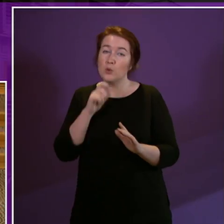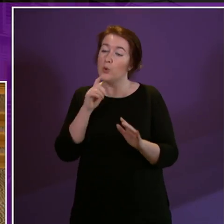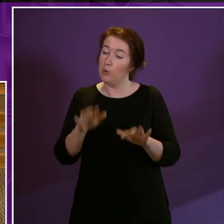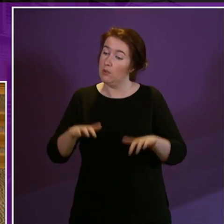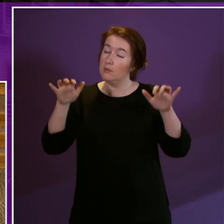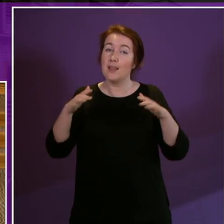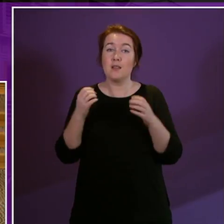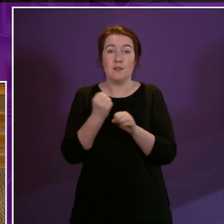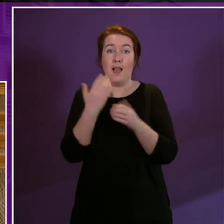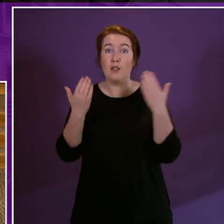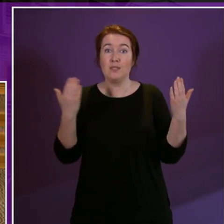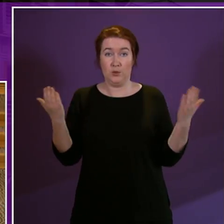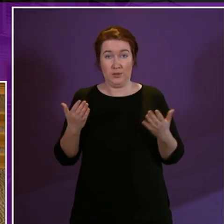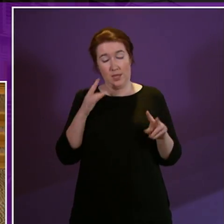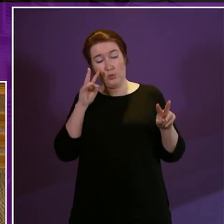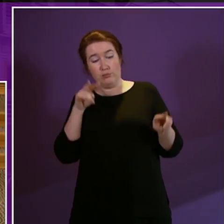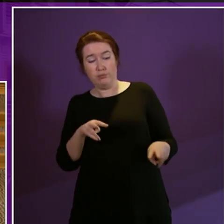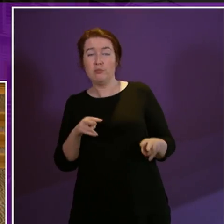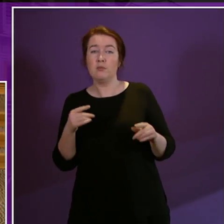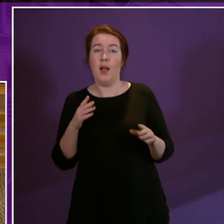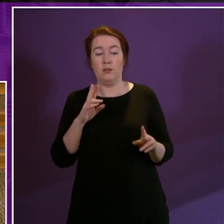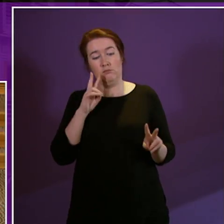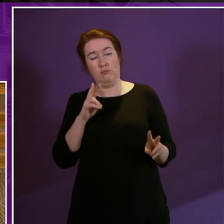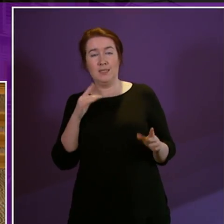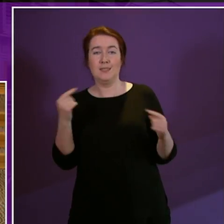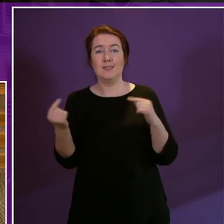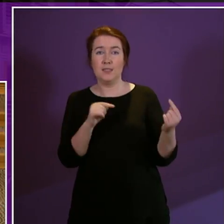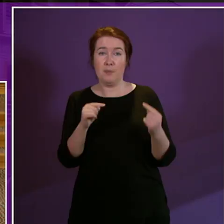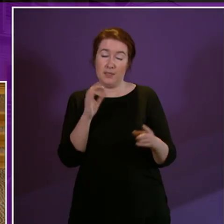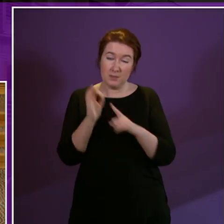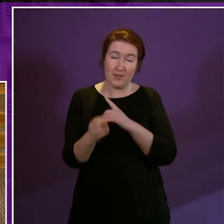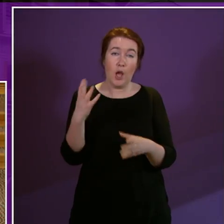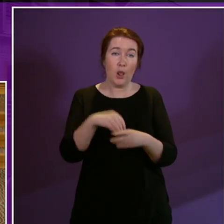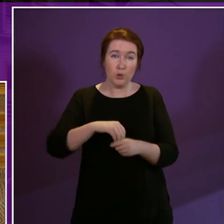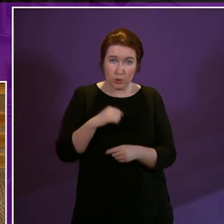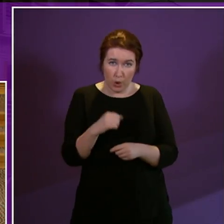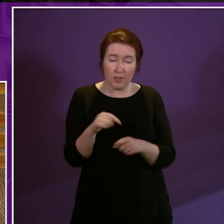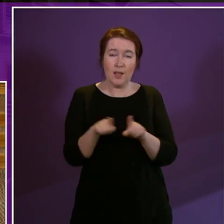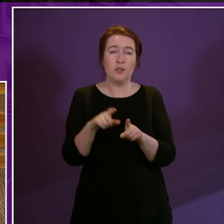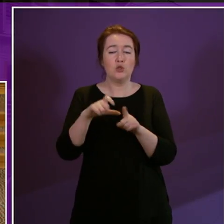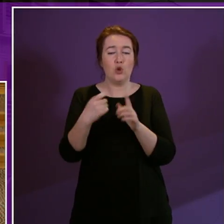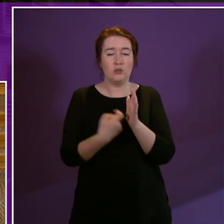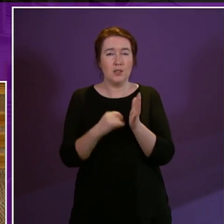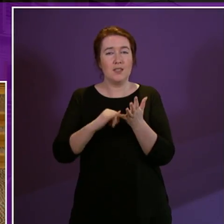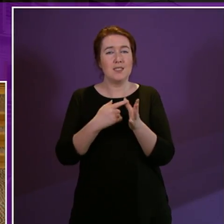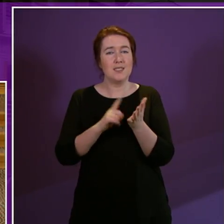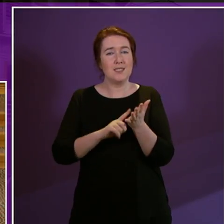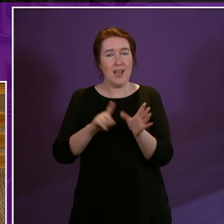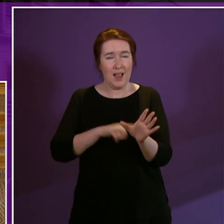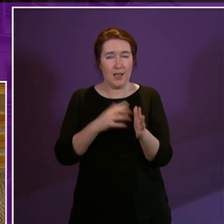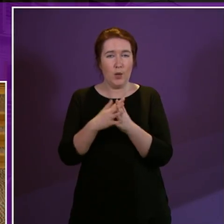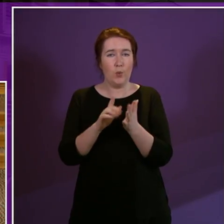gallery today to listen to this debate particularly Inclusion Scotland and indeed Dr Sally Witcher who I